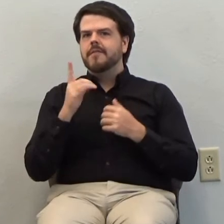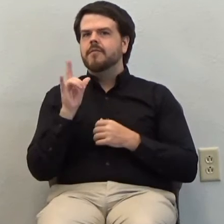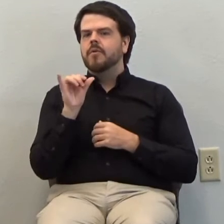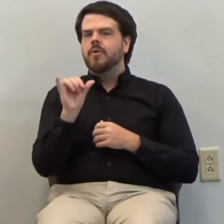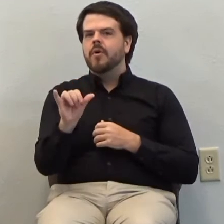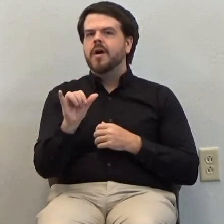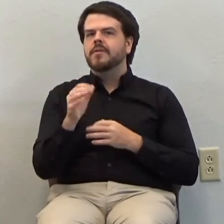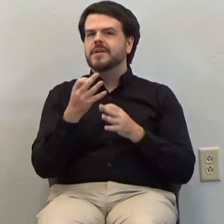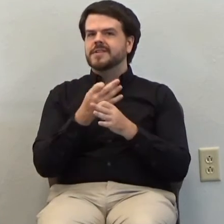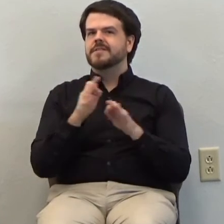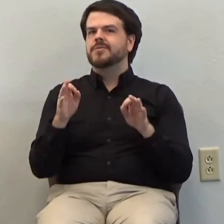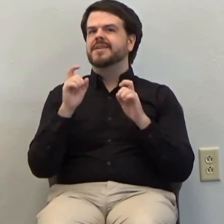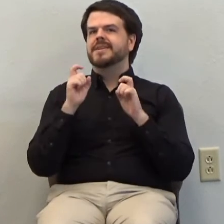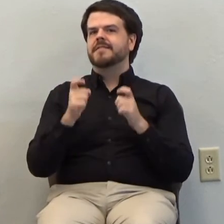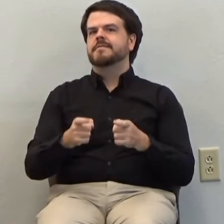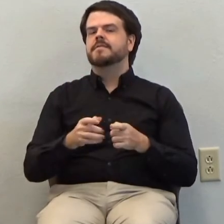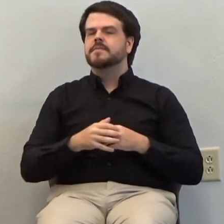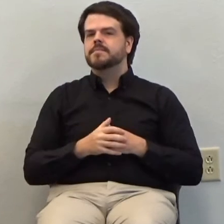gift.